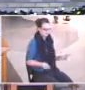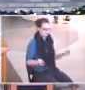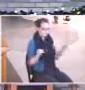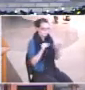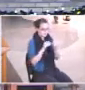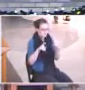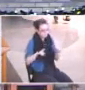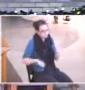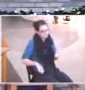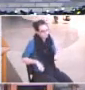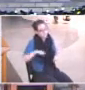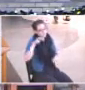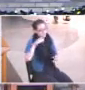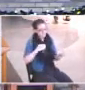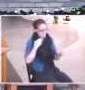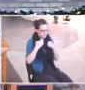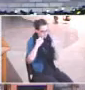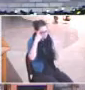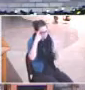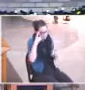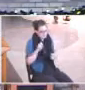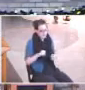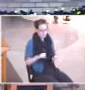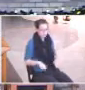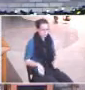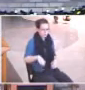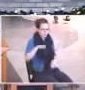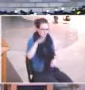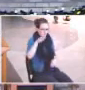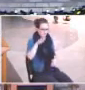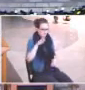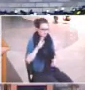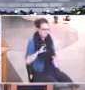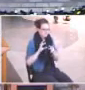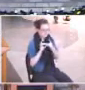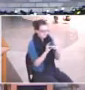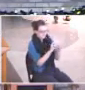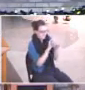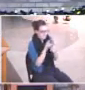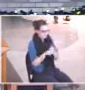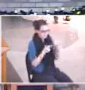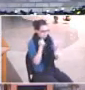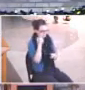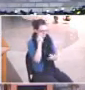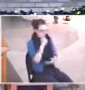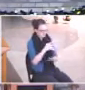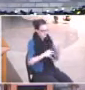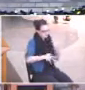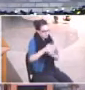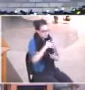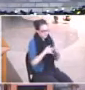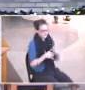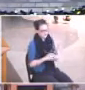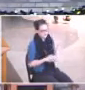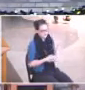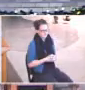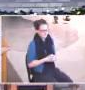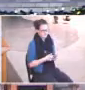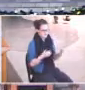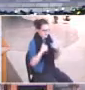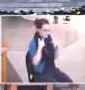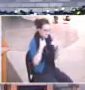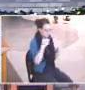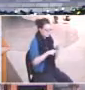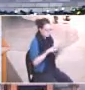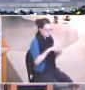has to grow up emotionally, a person has to grow up in how they relate to people and their relationship life. Young